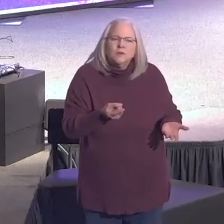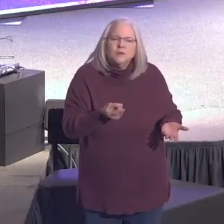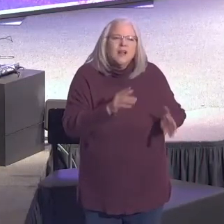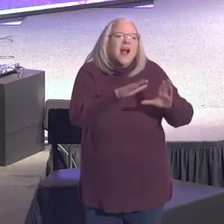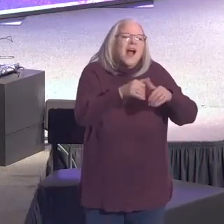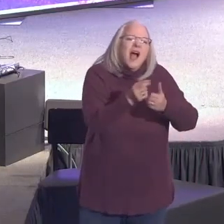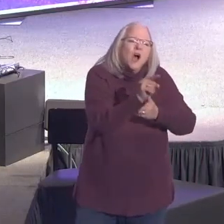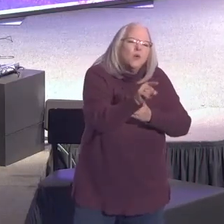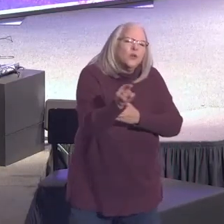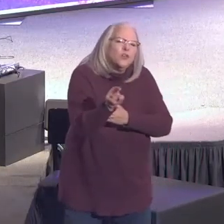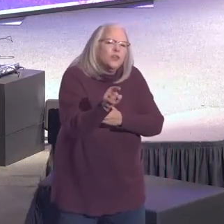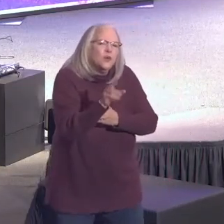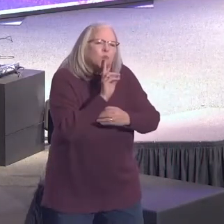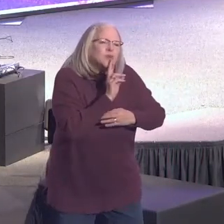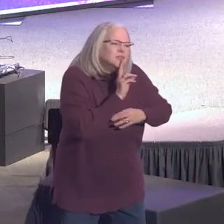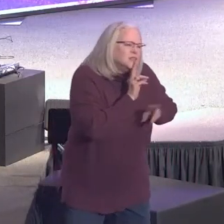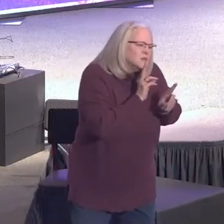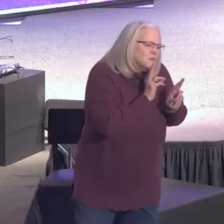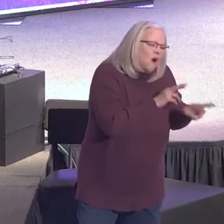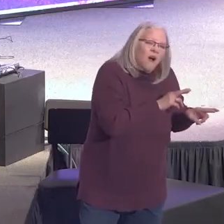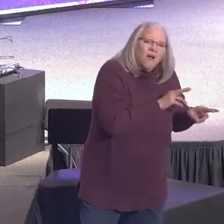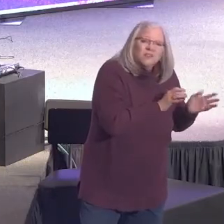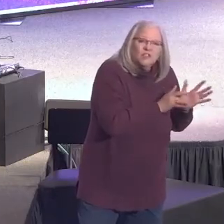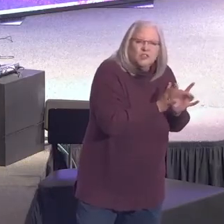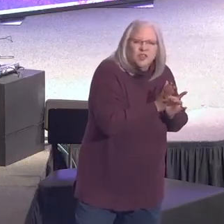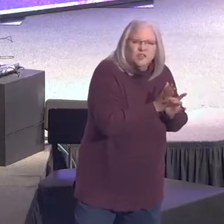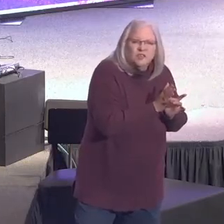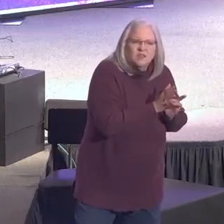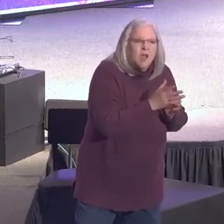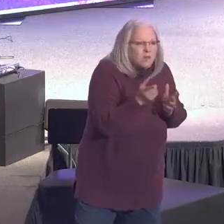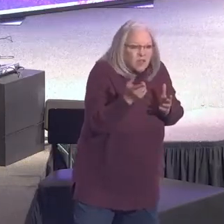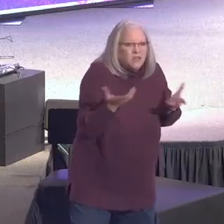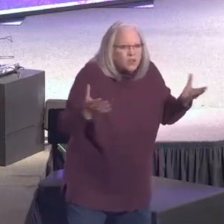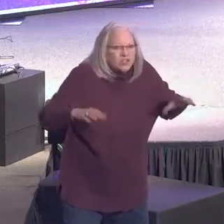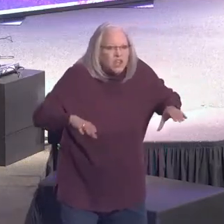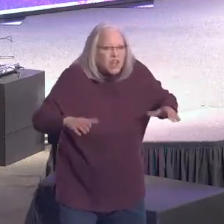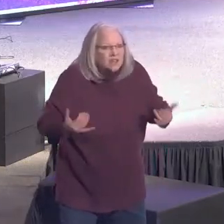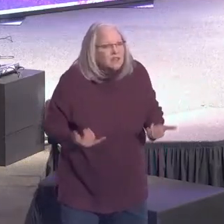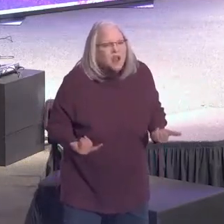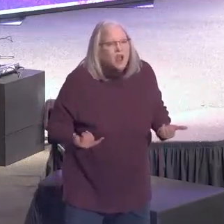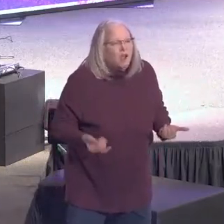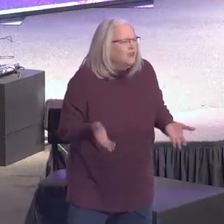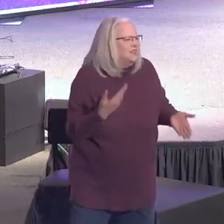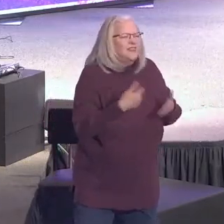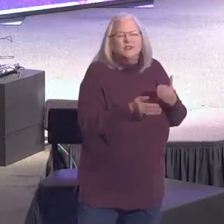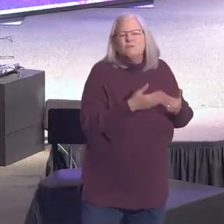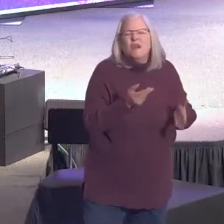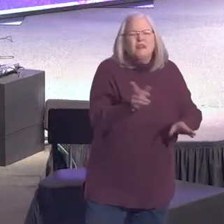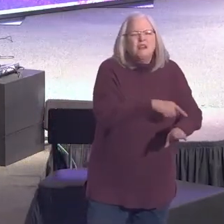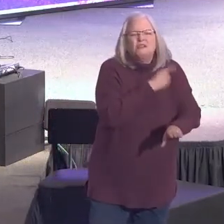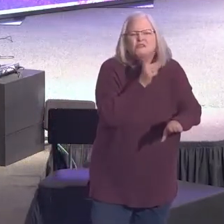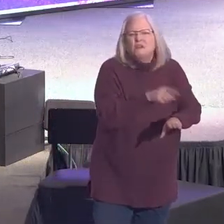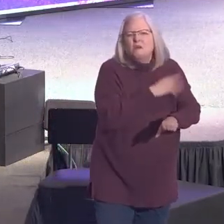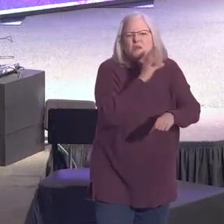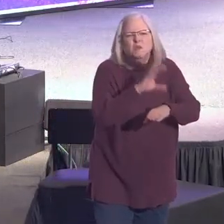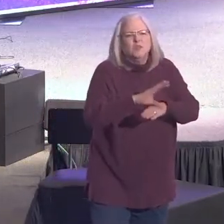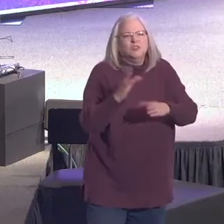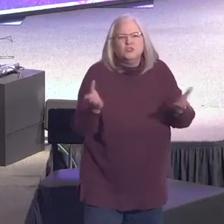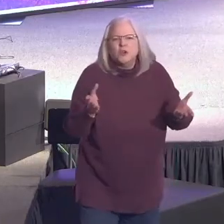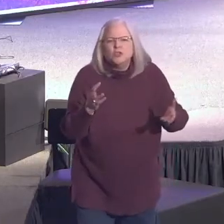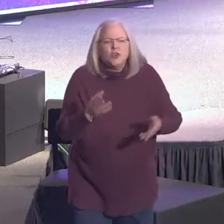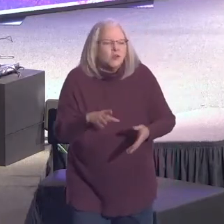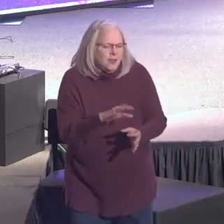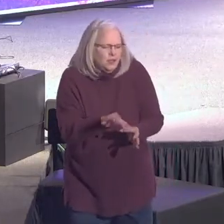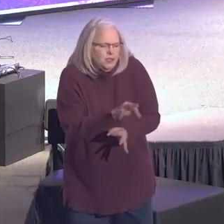How will you respond to Jesus? I want to give you a chance right now. I don't care how long you've been in church or what your spiritual background might be